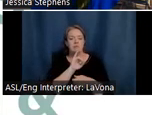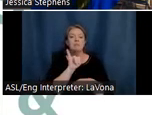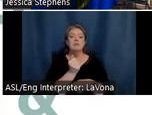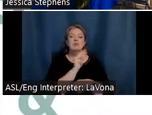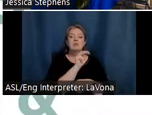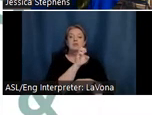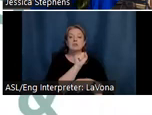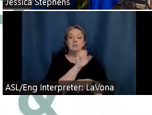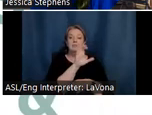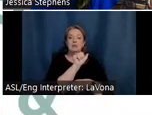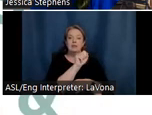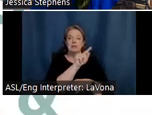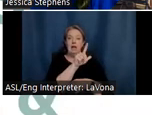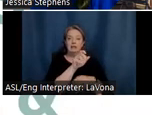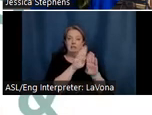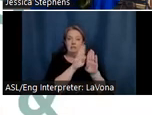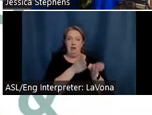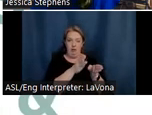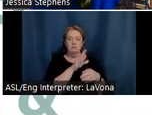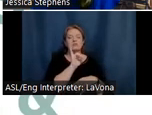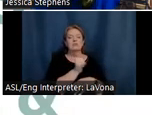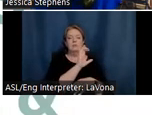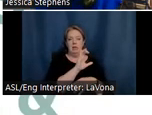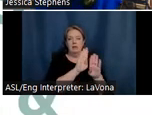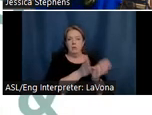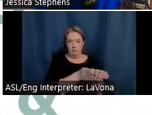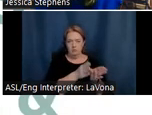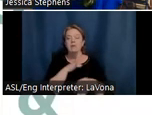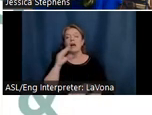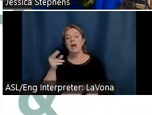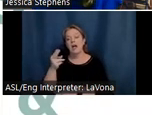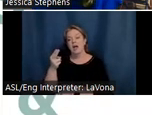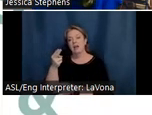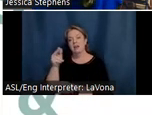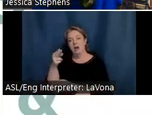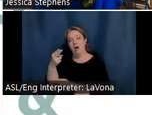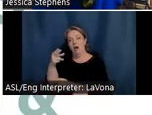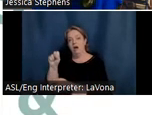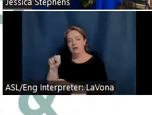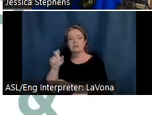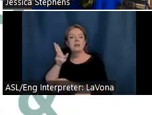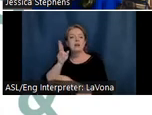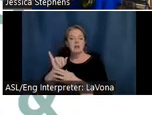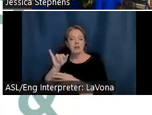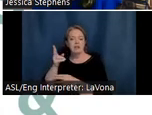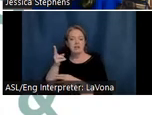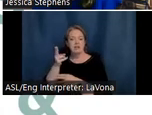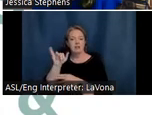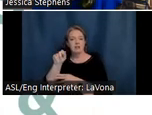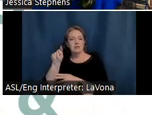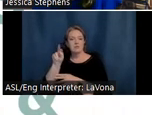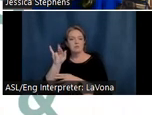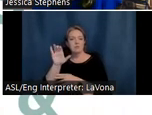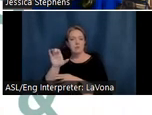also referred to as HAWS, which is a program of the National Trust for Historic Preservation. With 55 locations